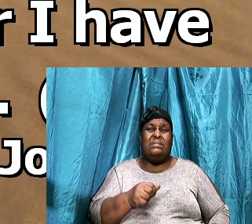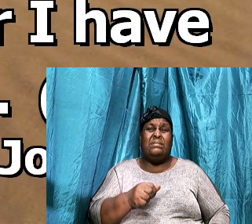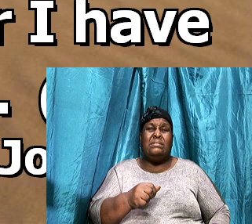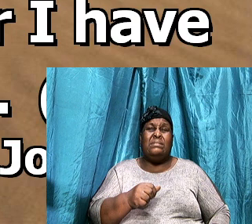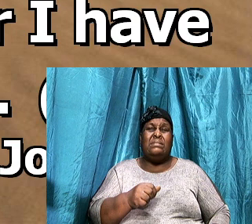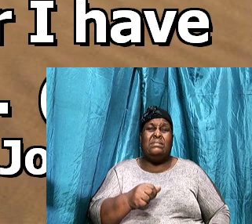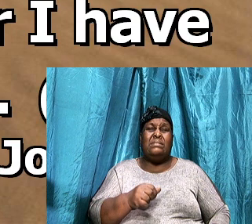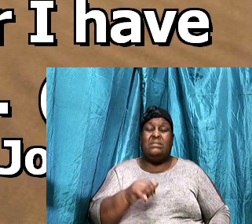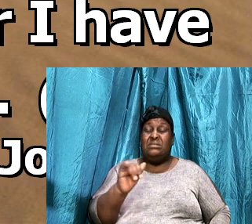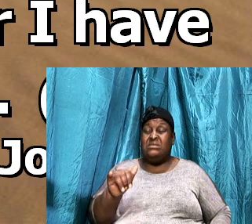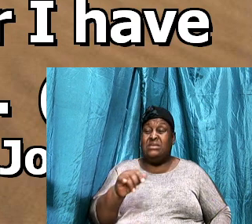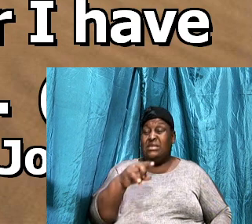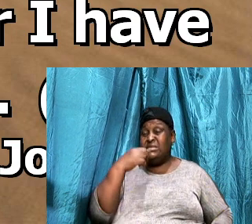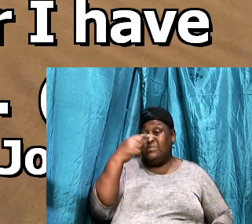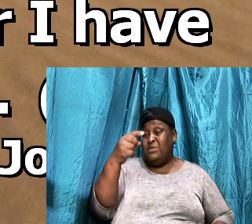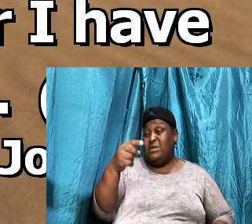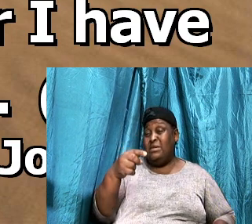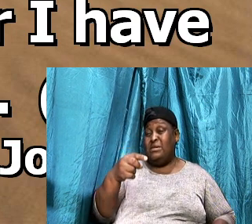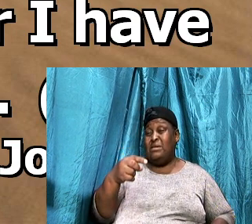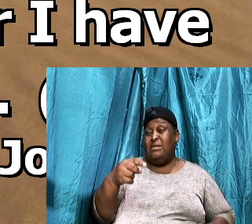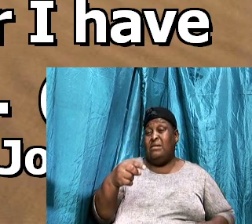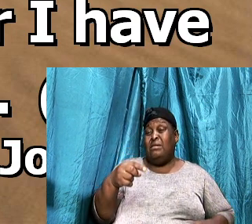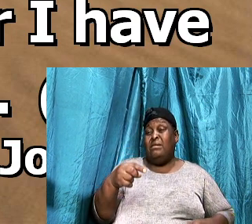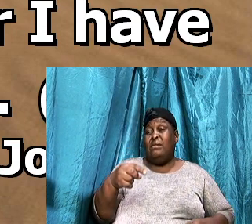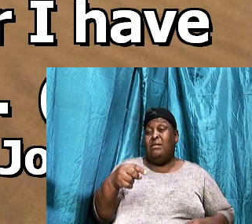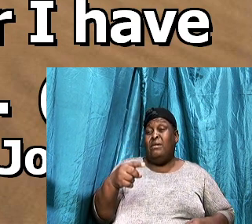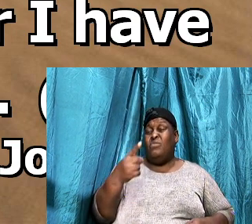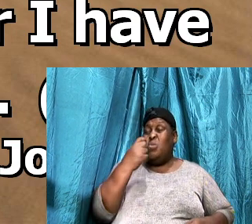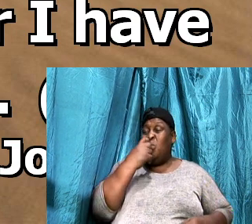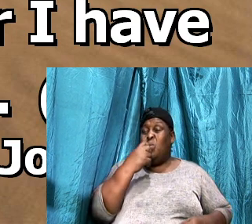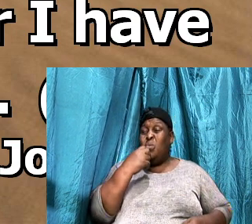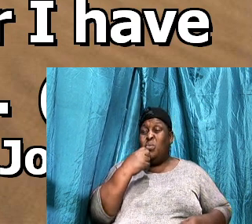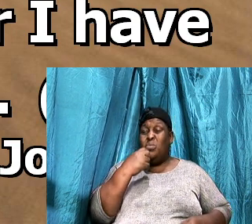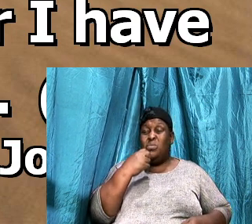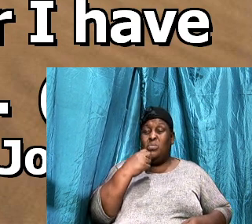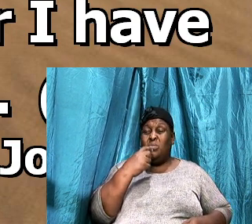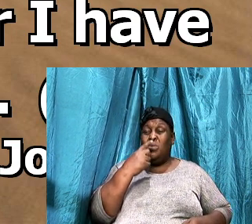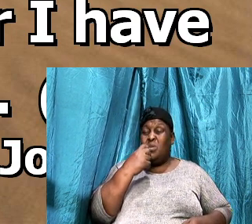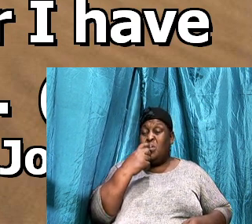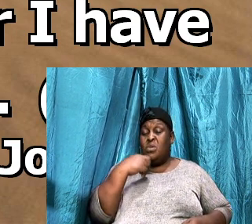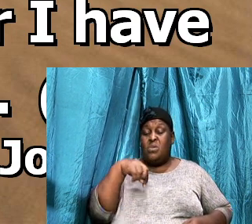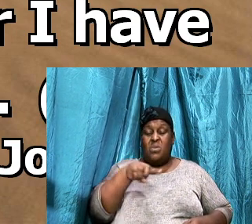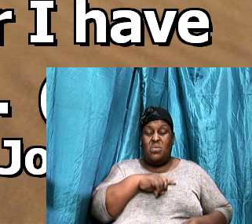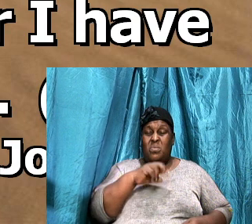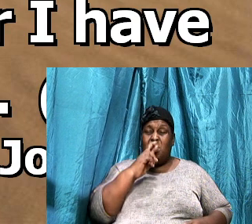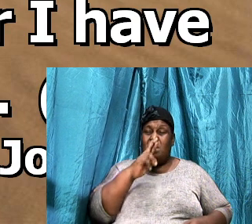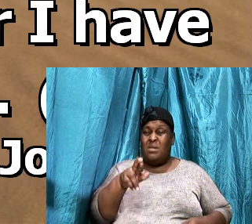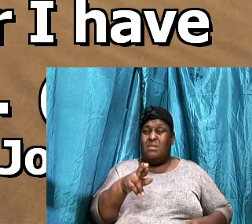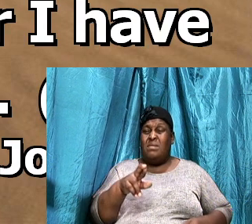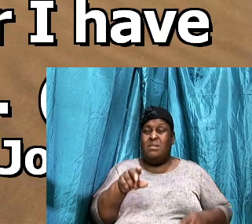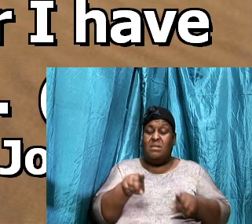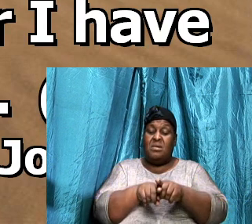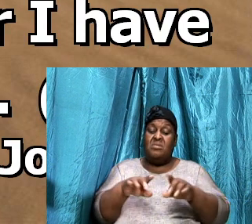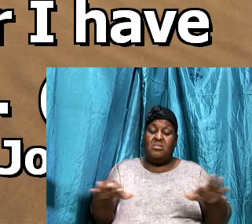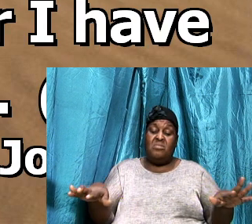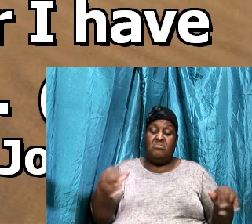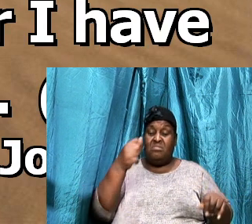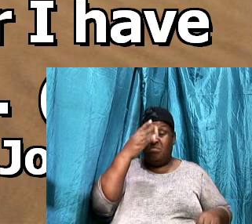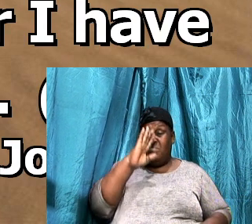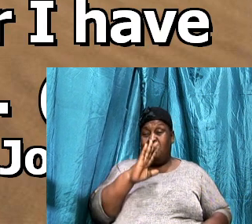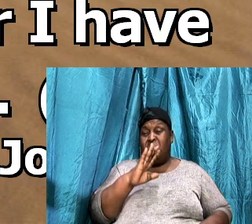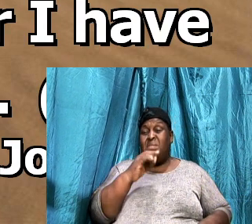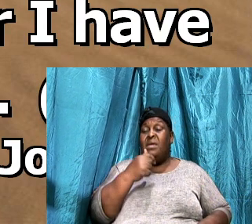talking about who we are as the children of God. As children of God. Who are we? I am a